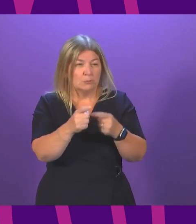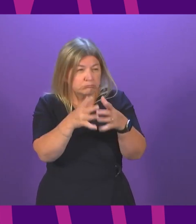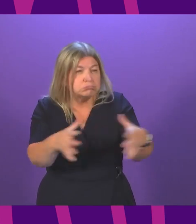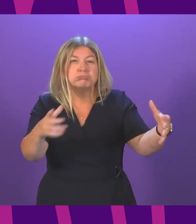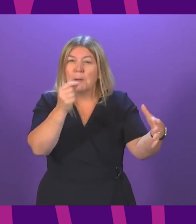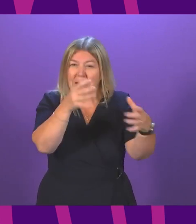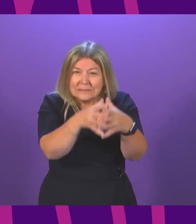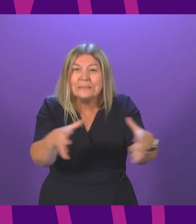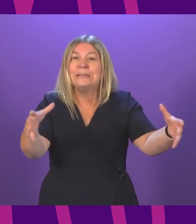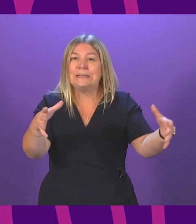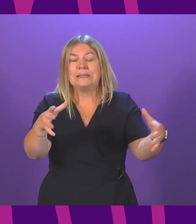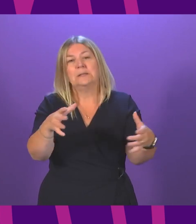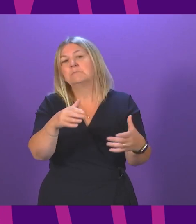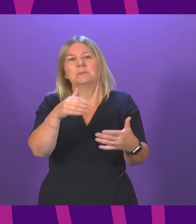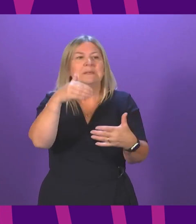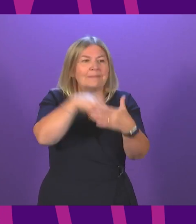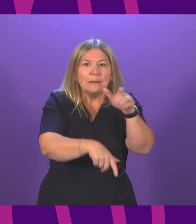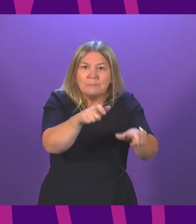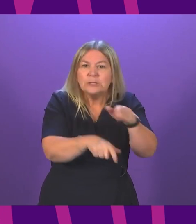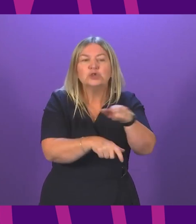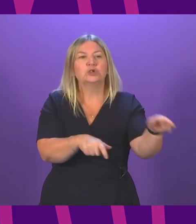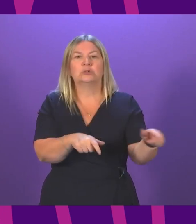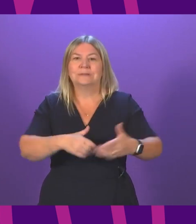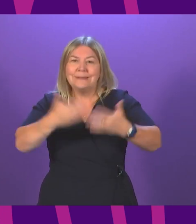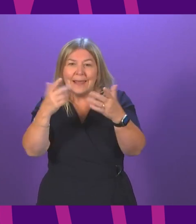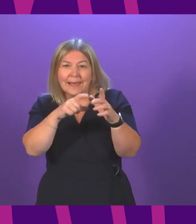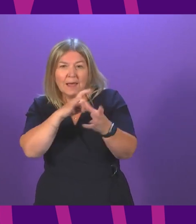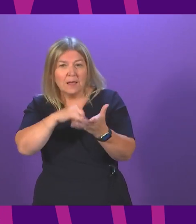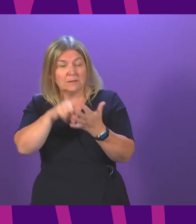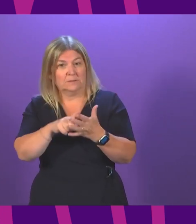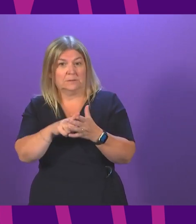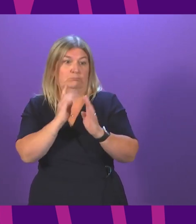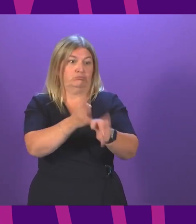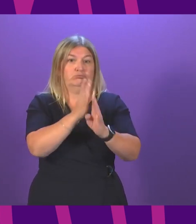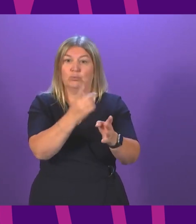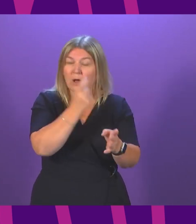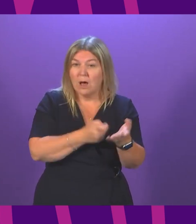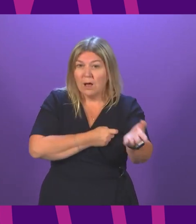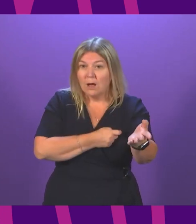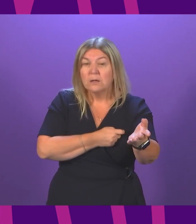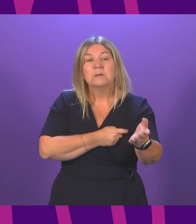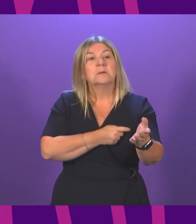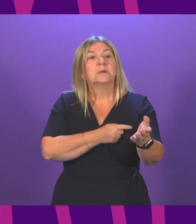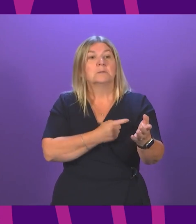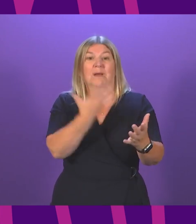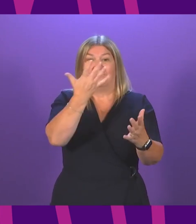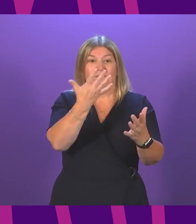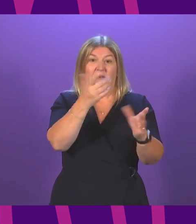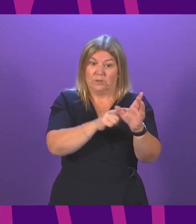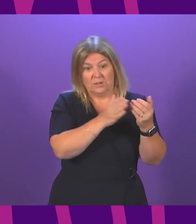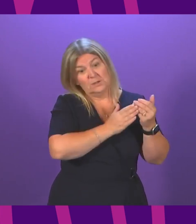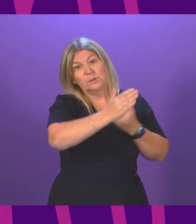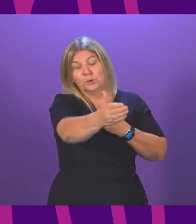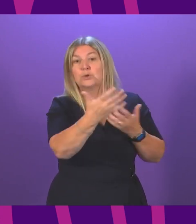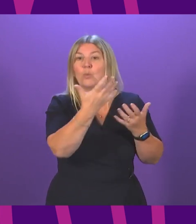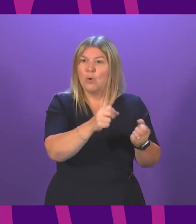year, in terms of inpatients and day cases, a 10 per cent increase in capacity over the five years in inpatients, 20 per cent in